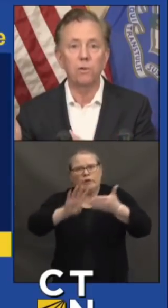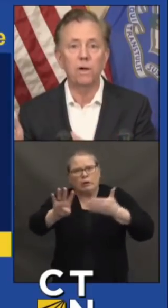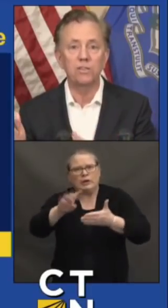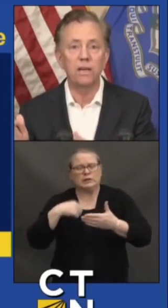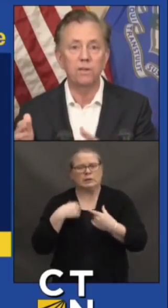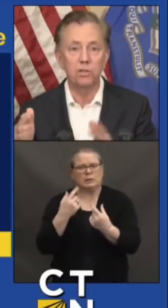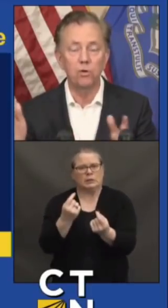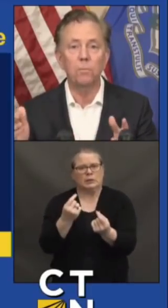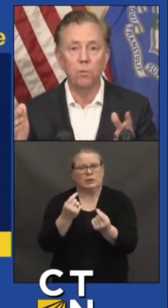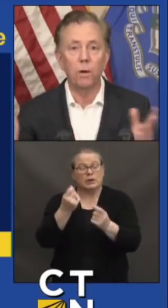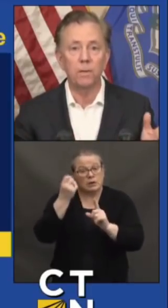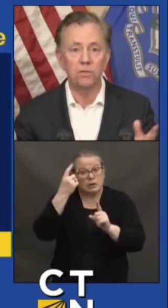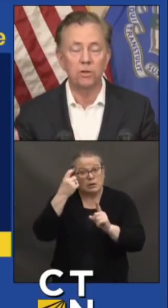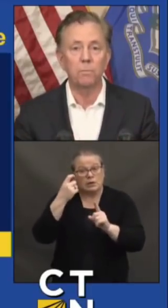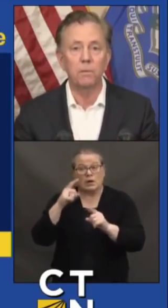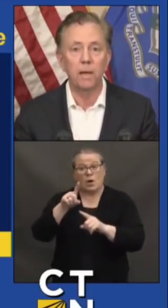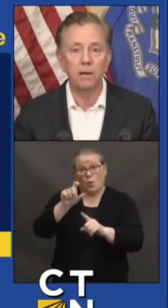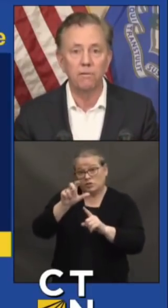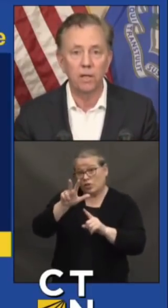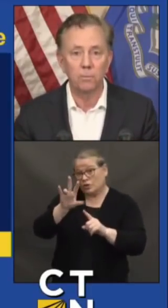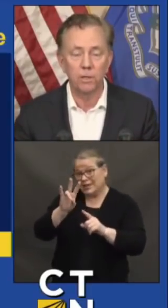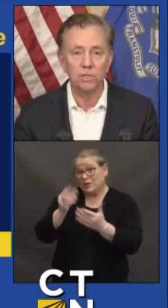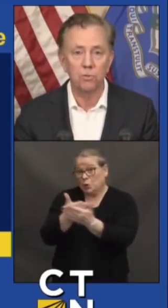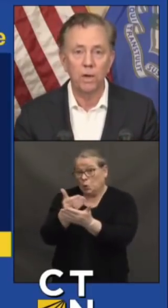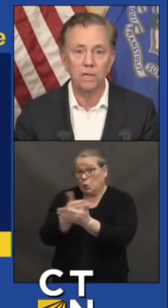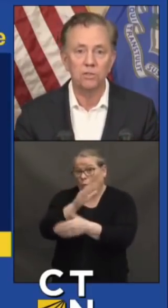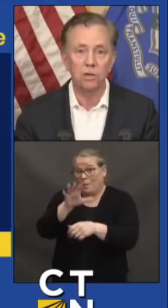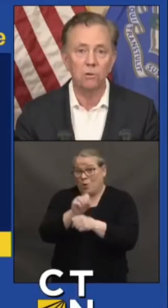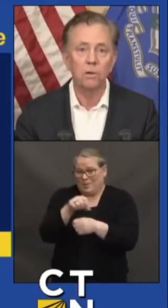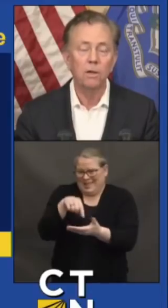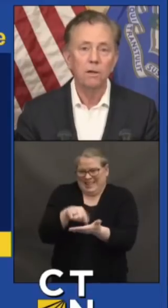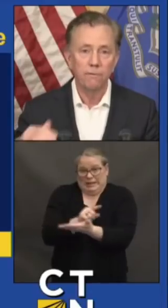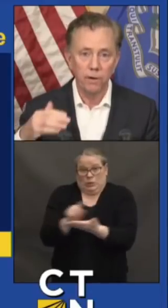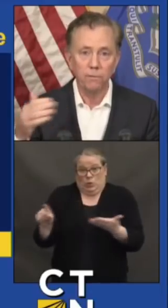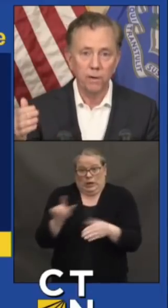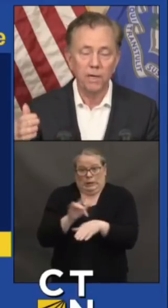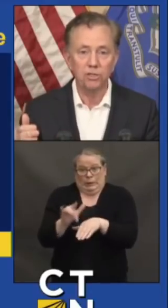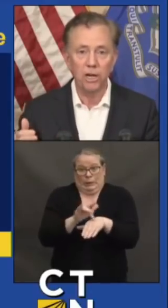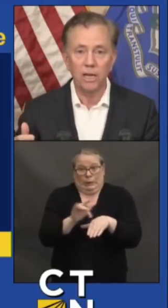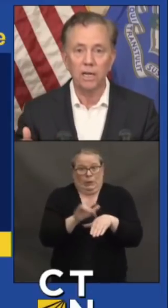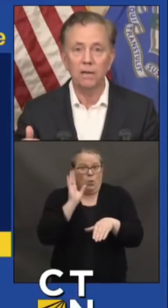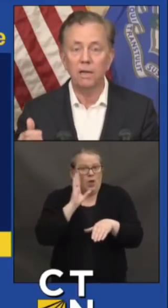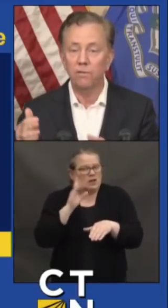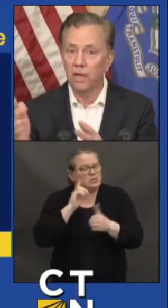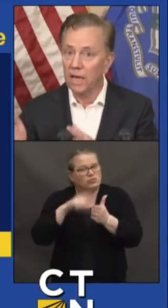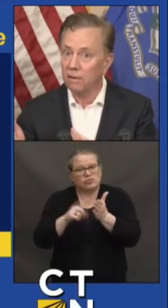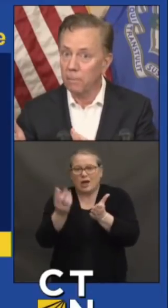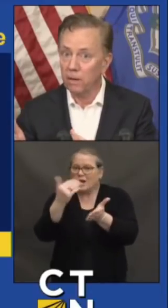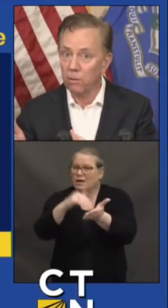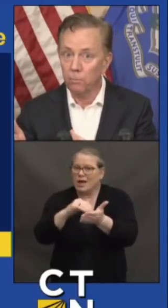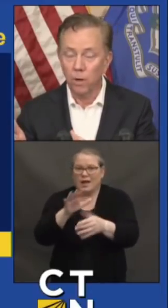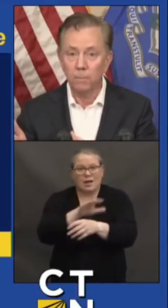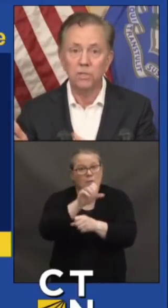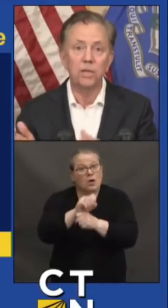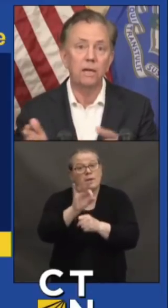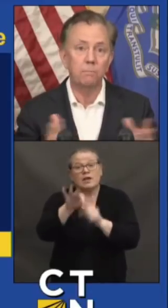137 new appointments that are being made available this week. So feel free to check in. If you get a better appointment date,